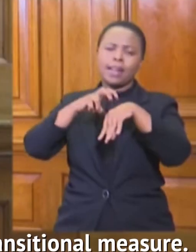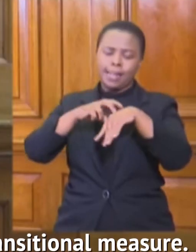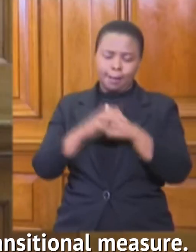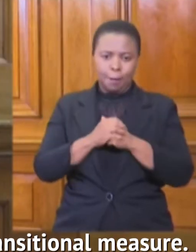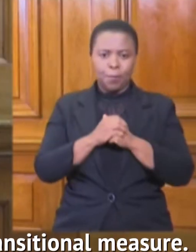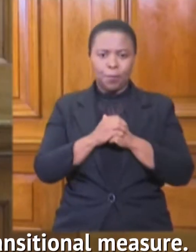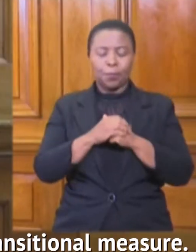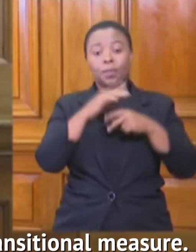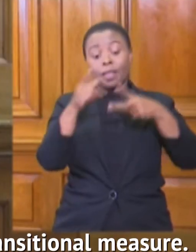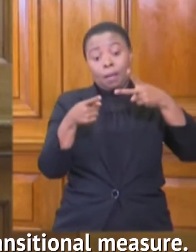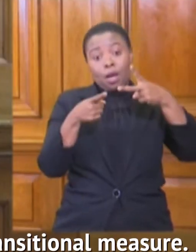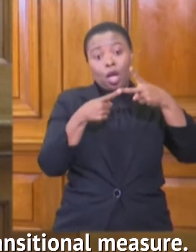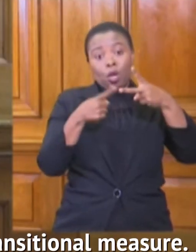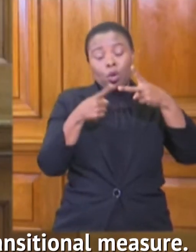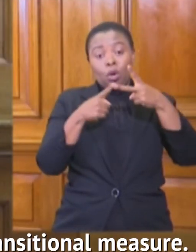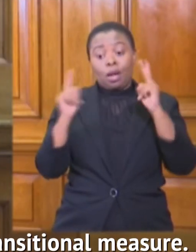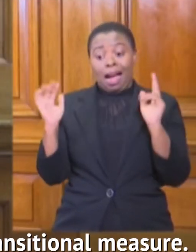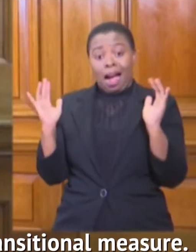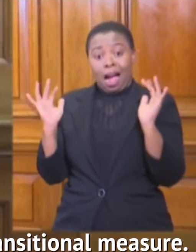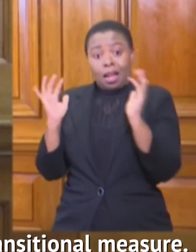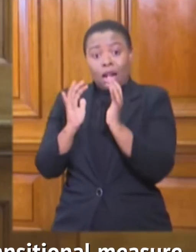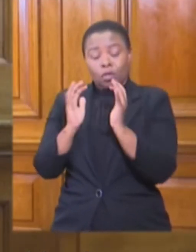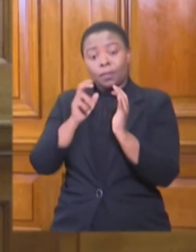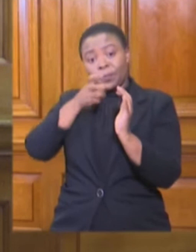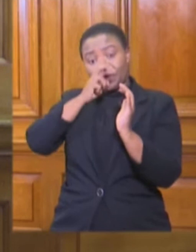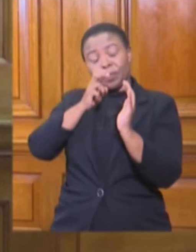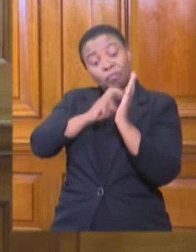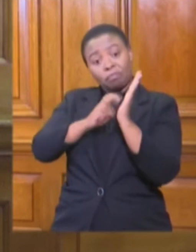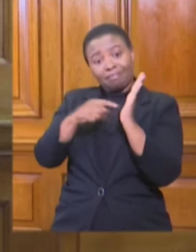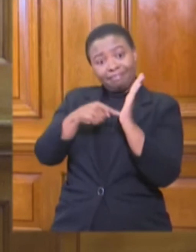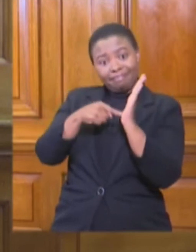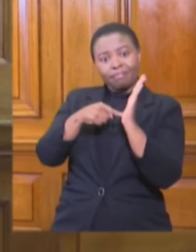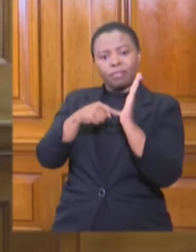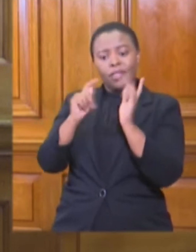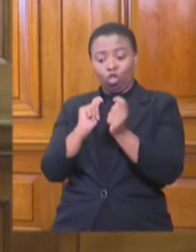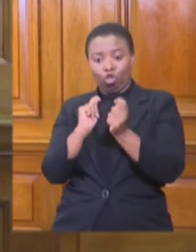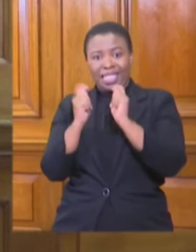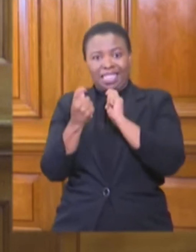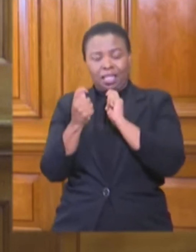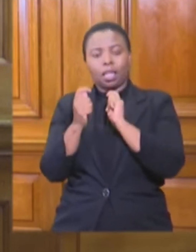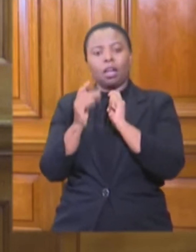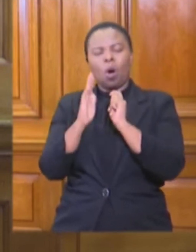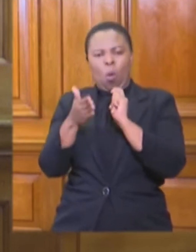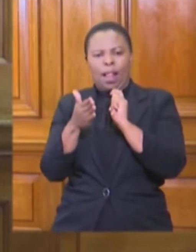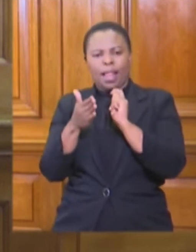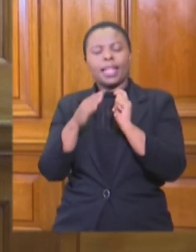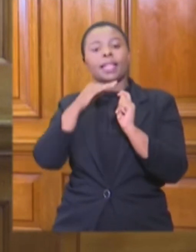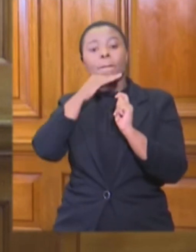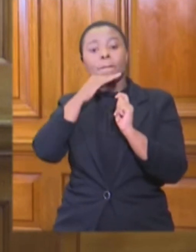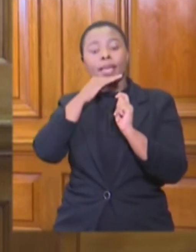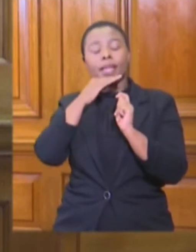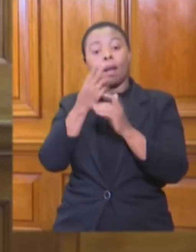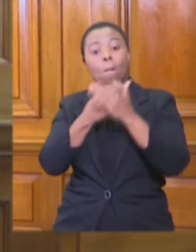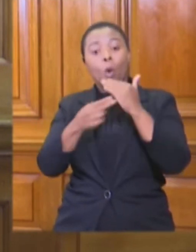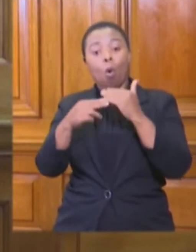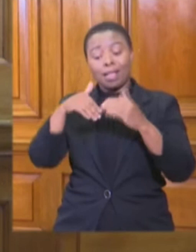existing restrictions on gatherings will continue as a transitional measure. This means that both indoor and outdoor